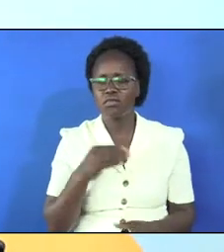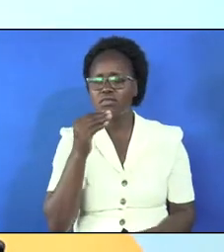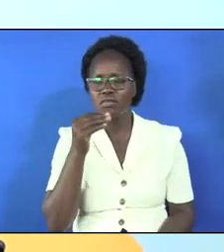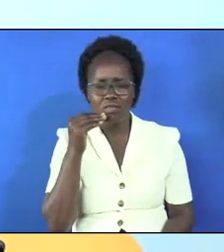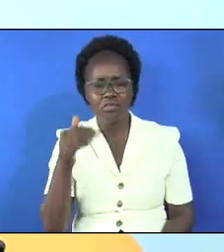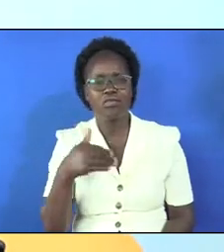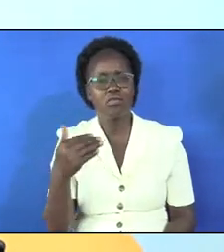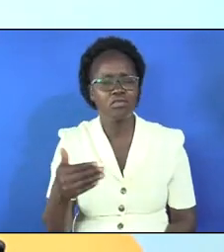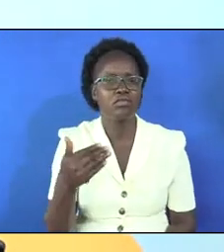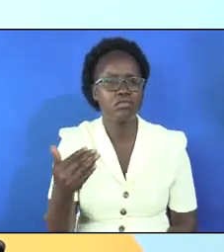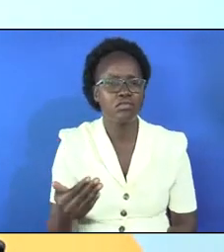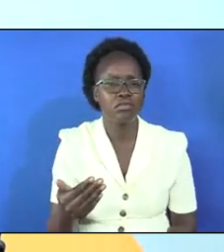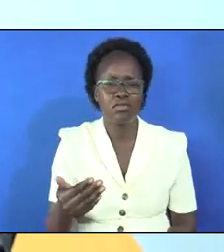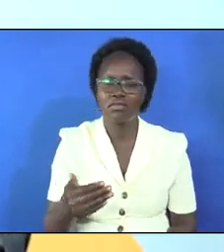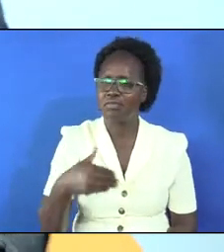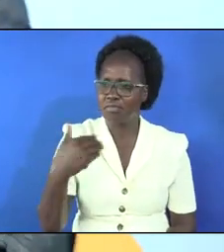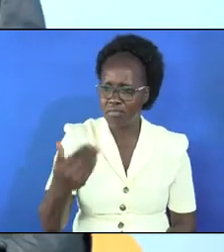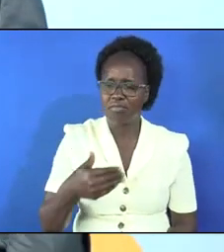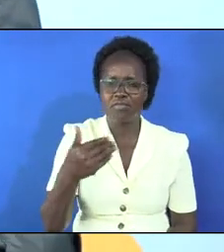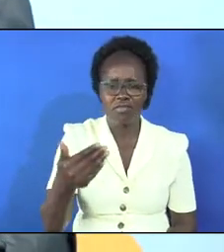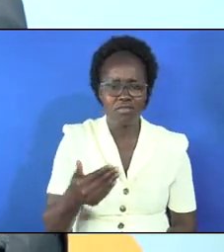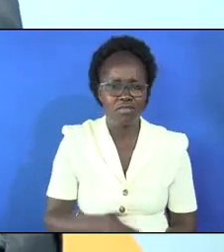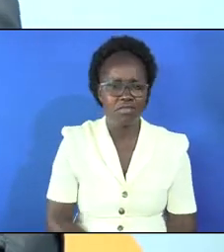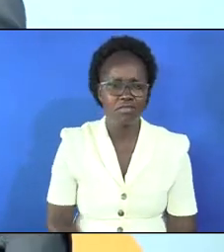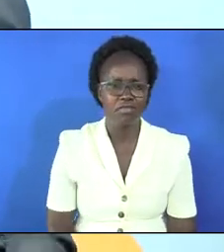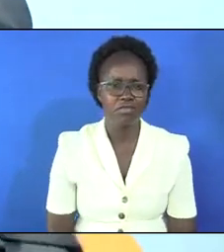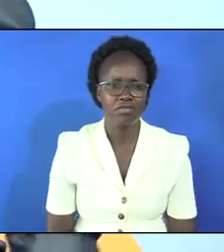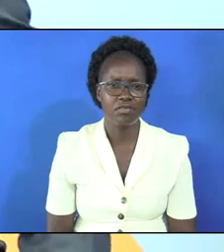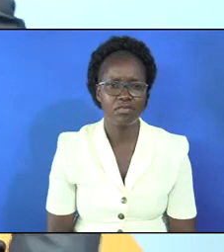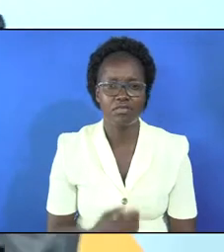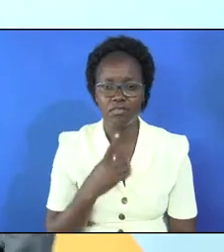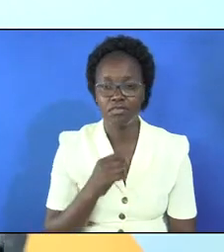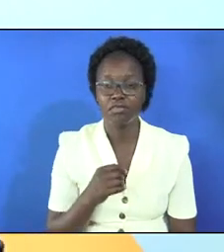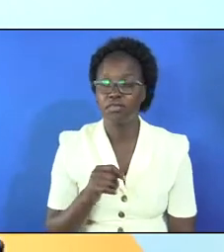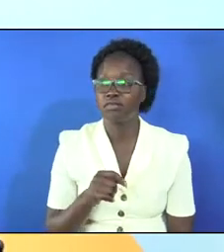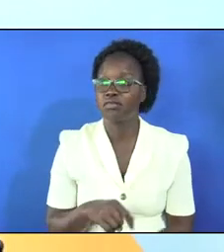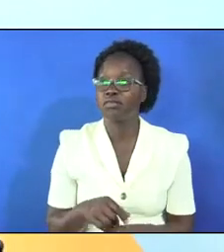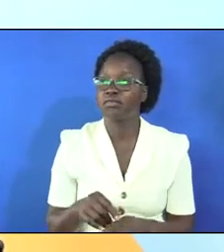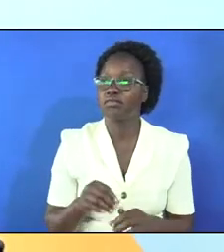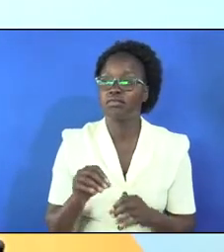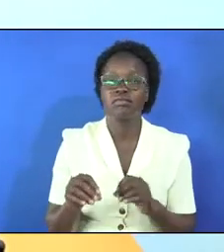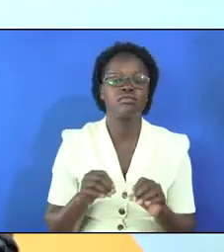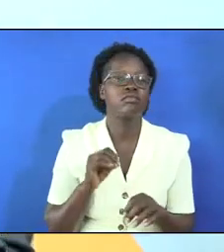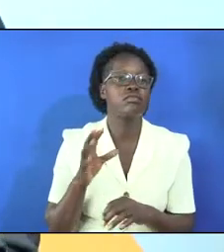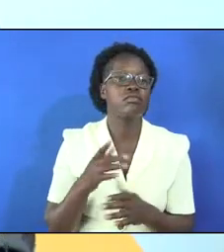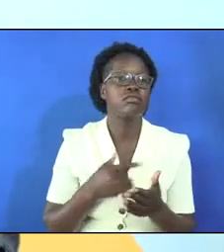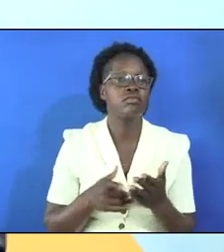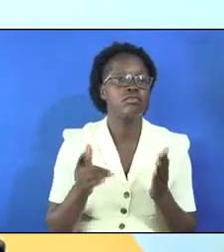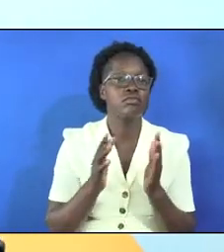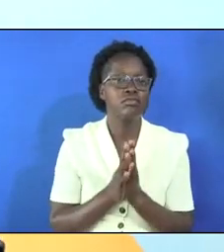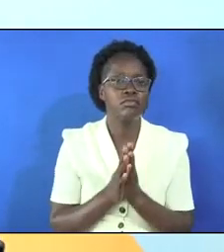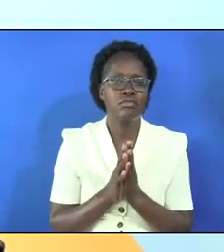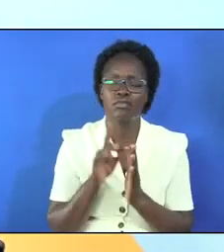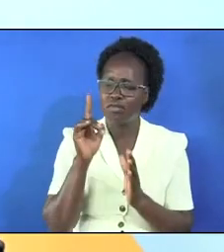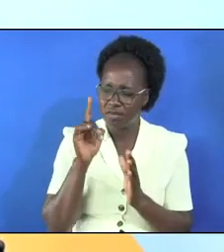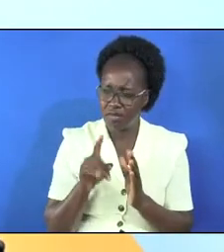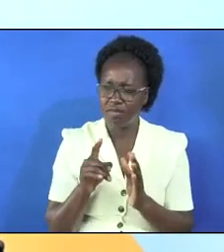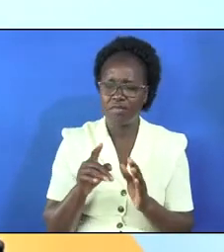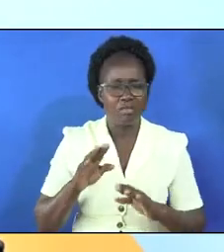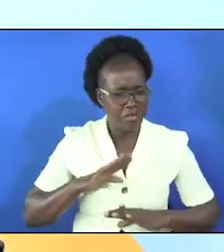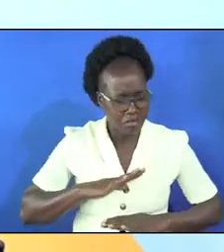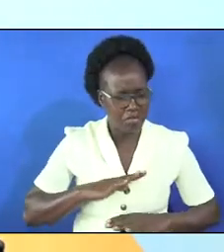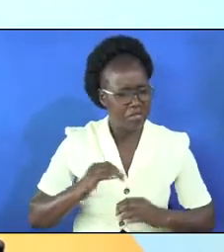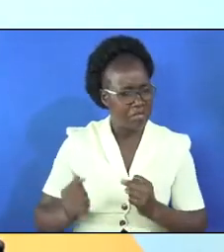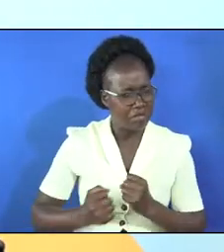every home so when you are posted for a week of prayer you must gather a lot of